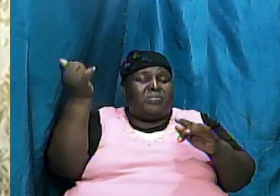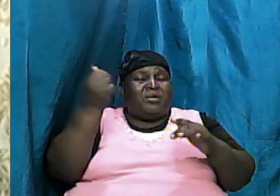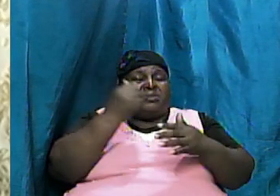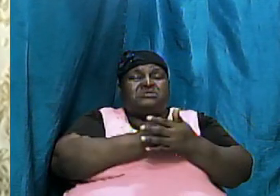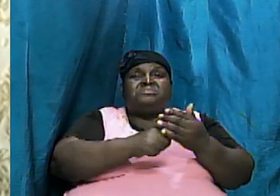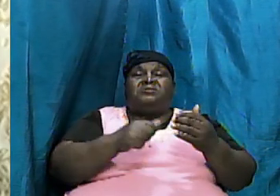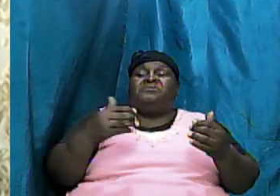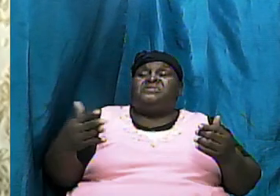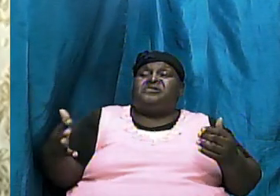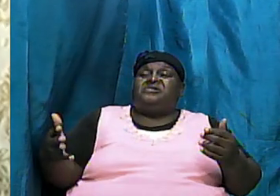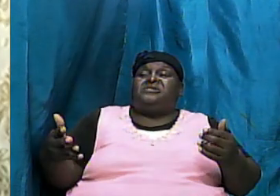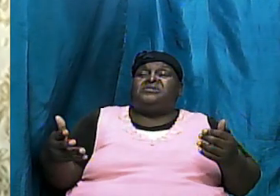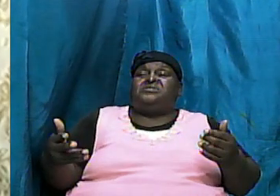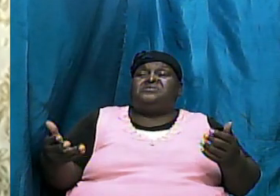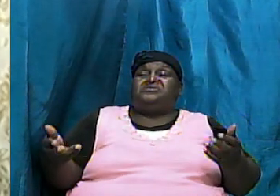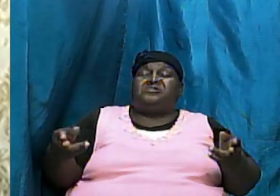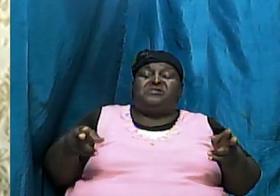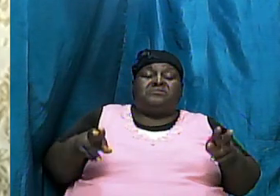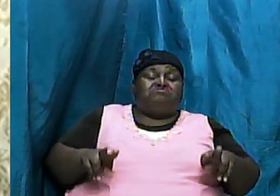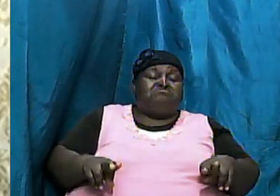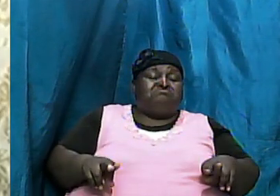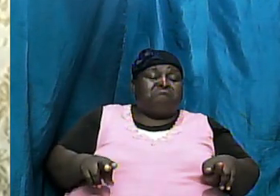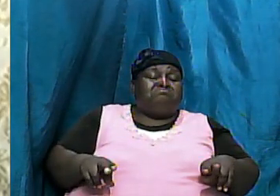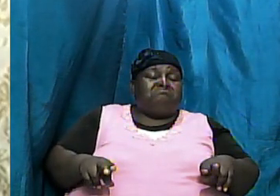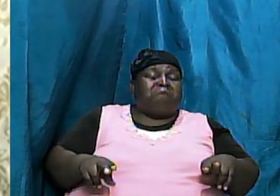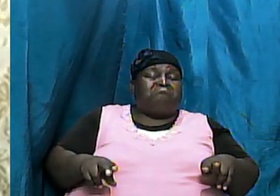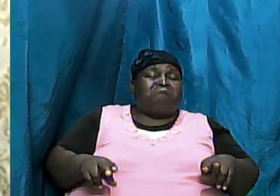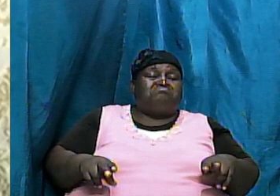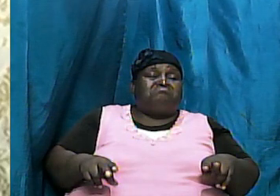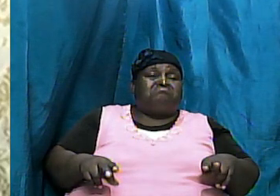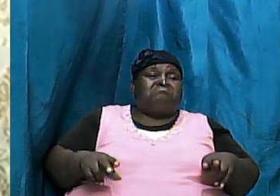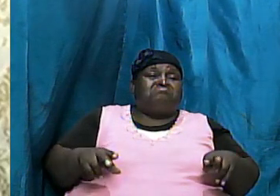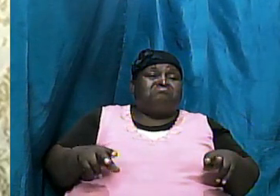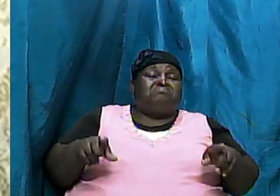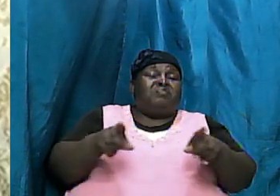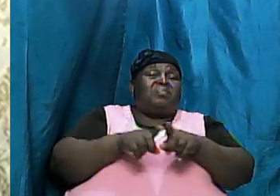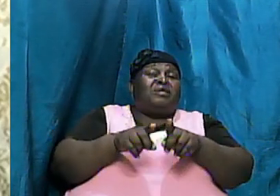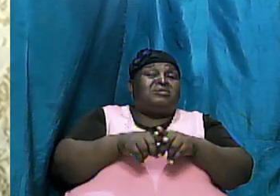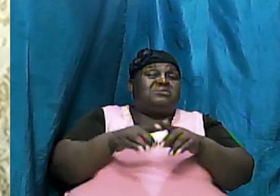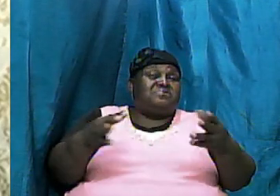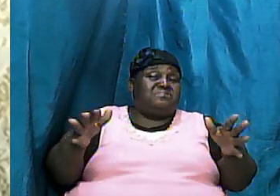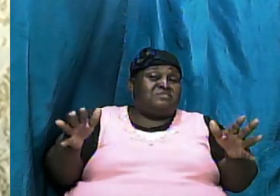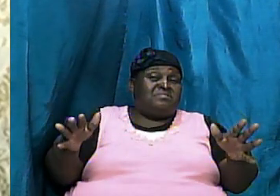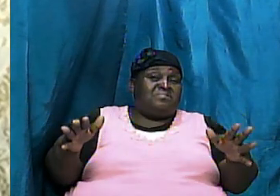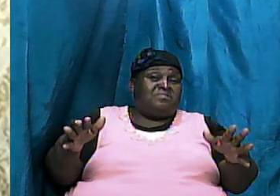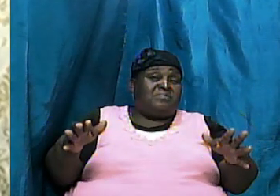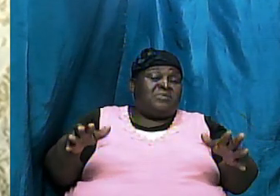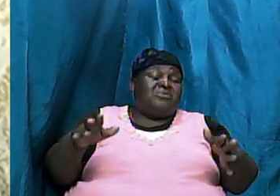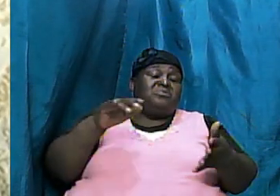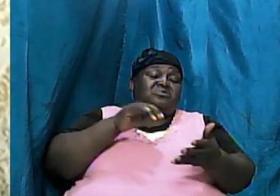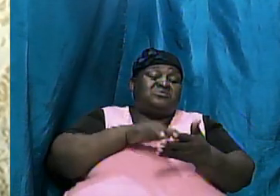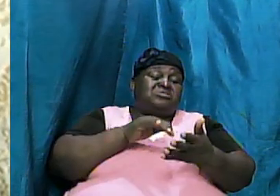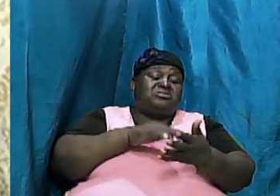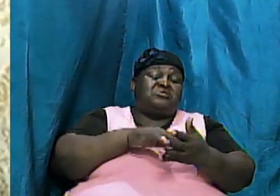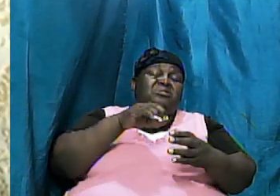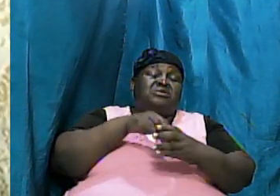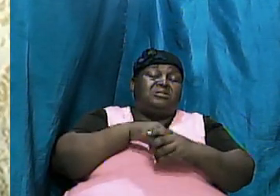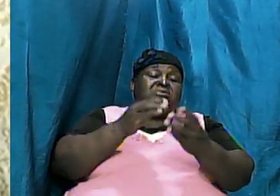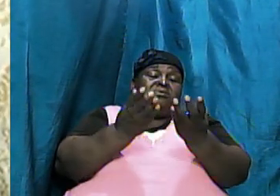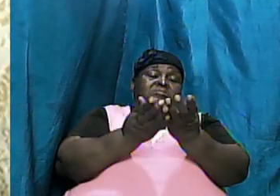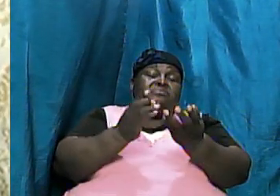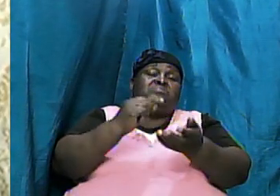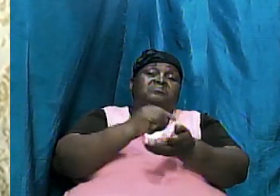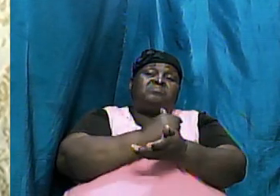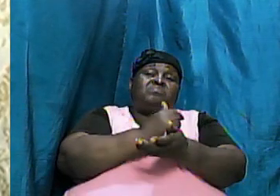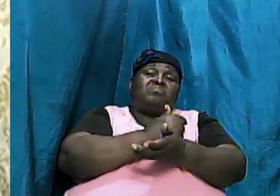are done are in fact done and so a study of the book of Genesis is extremely